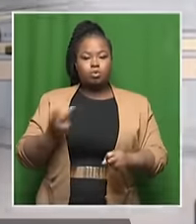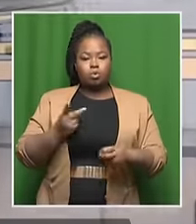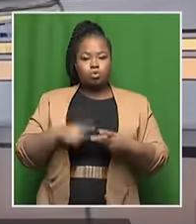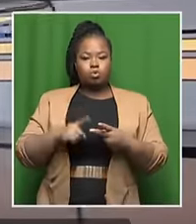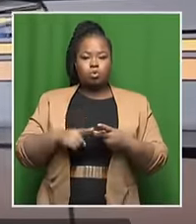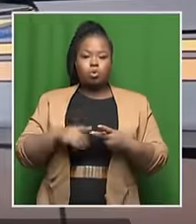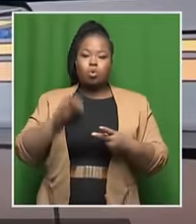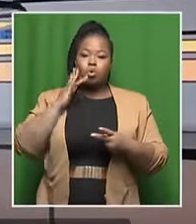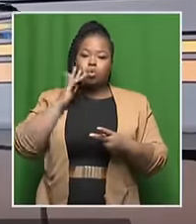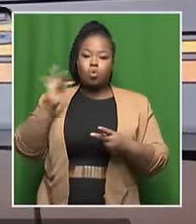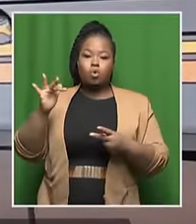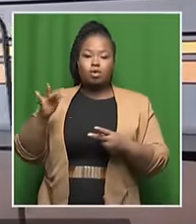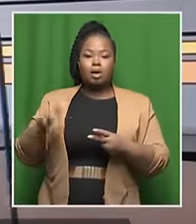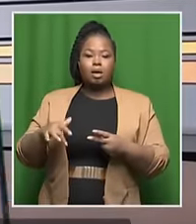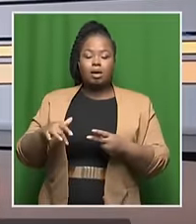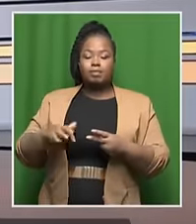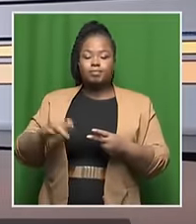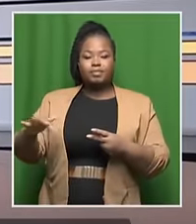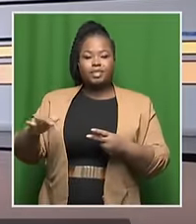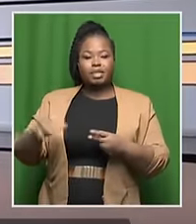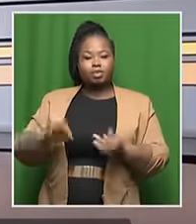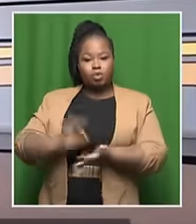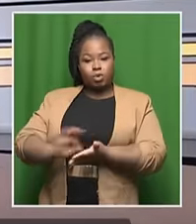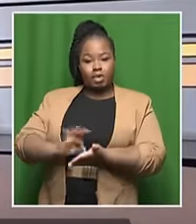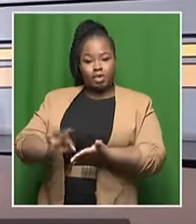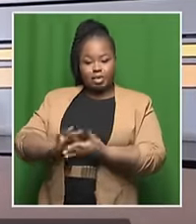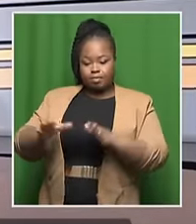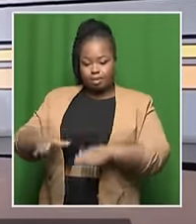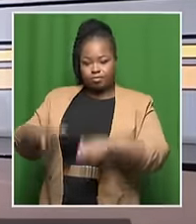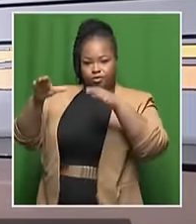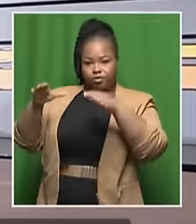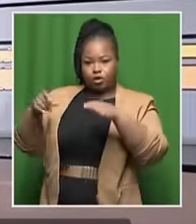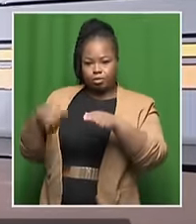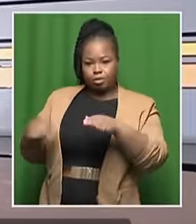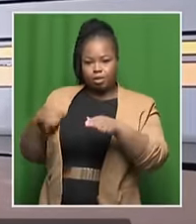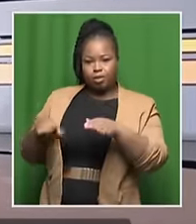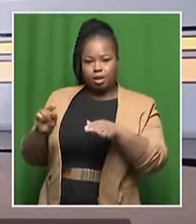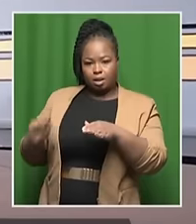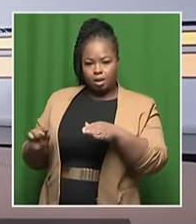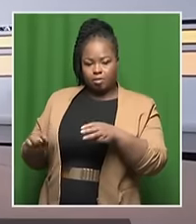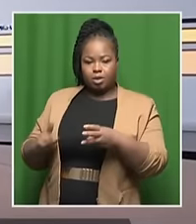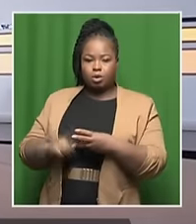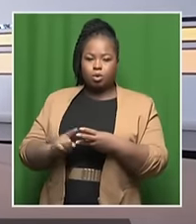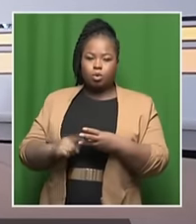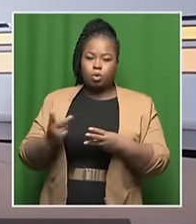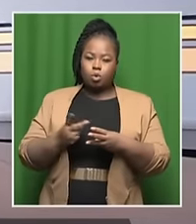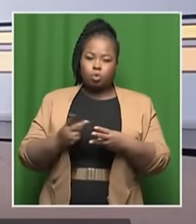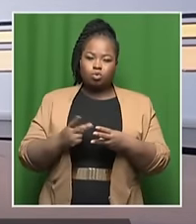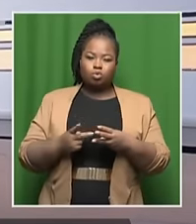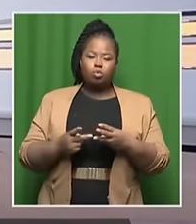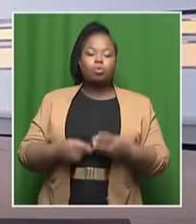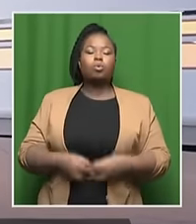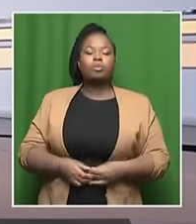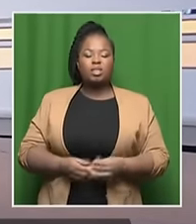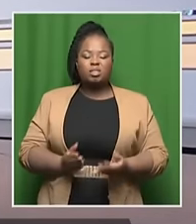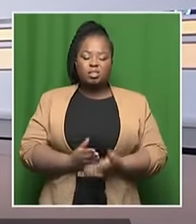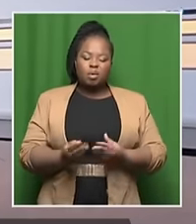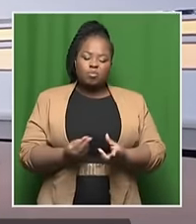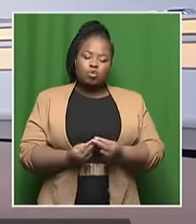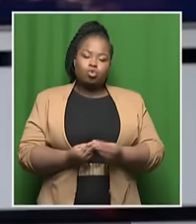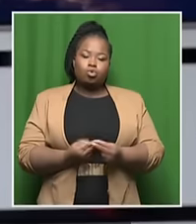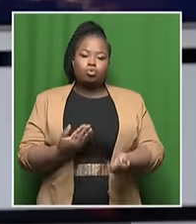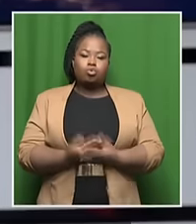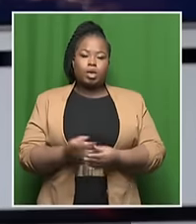water treatment plants at a large scale at municipal level, but also at a modular scale, you know, units that you can